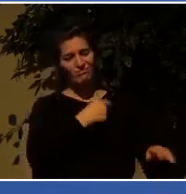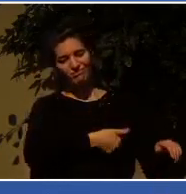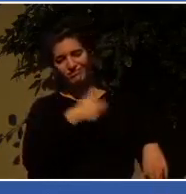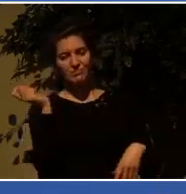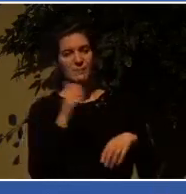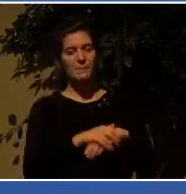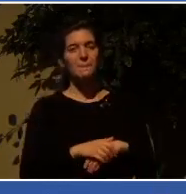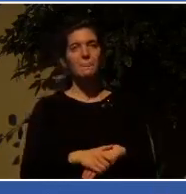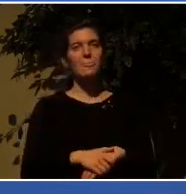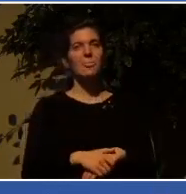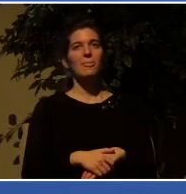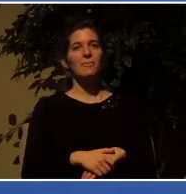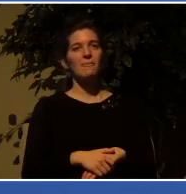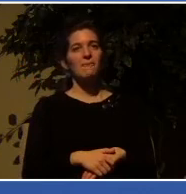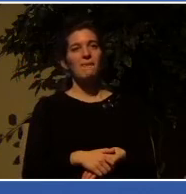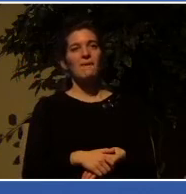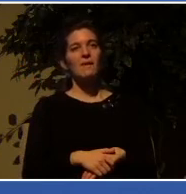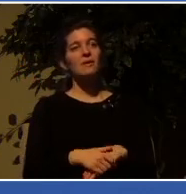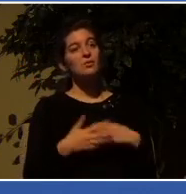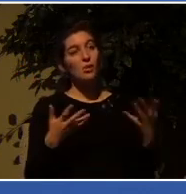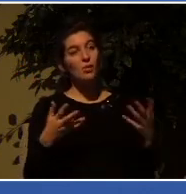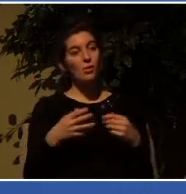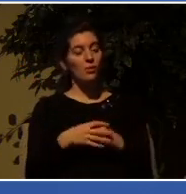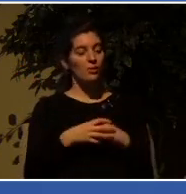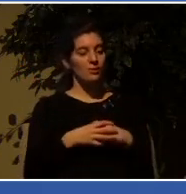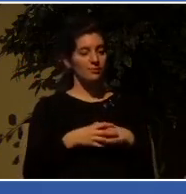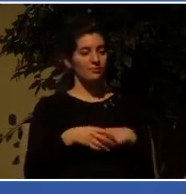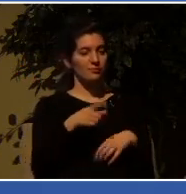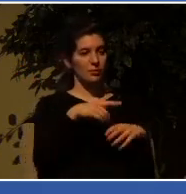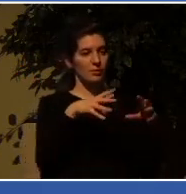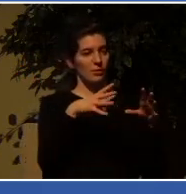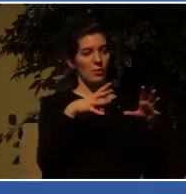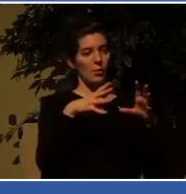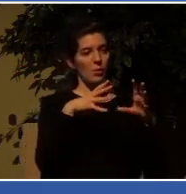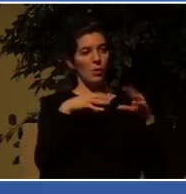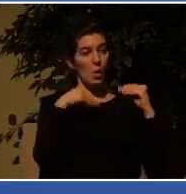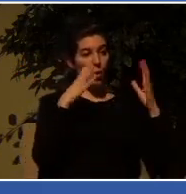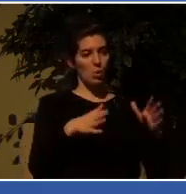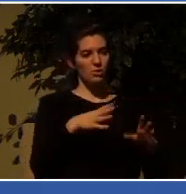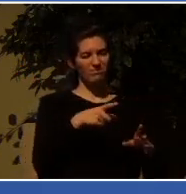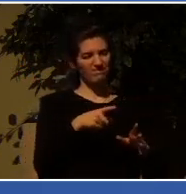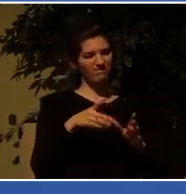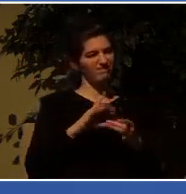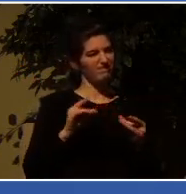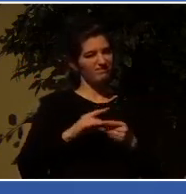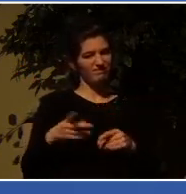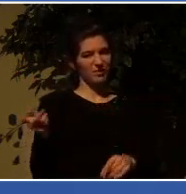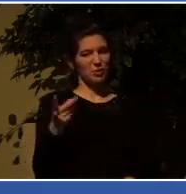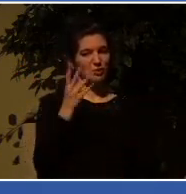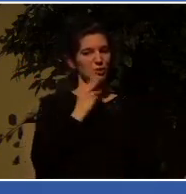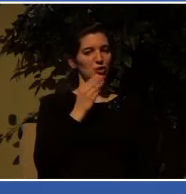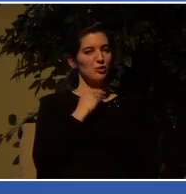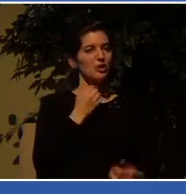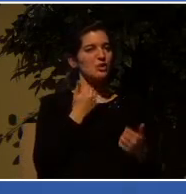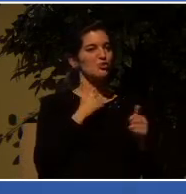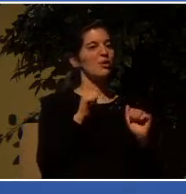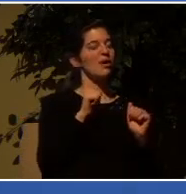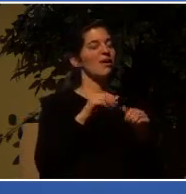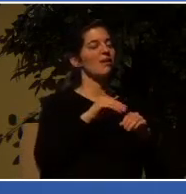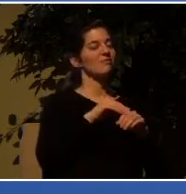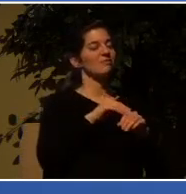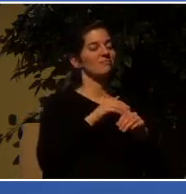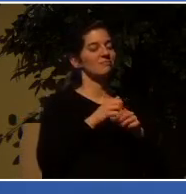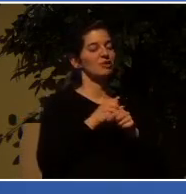argument, this argument of they're Jews, trying to set the stage of saying, these are just really bad people. And then it goes on, the next